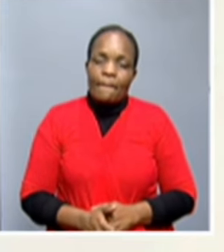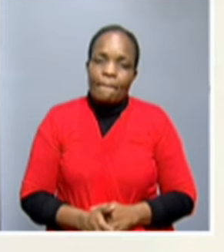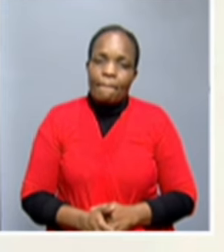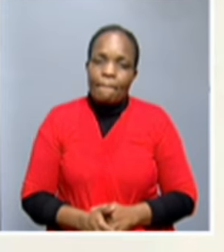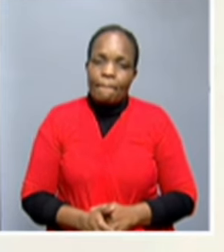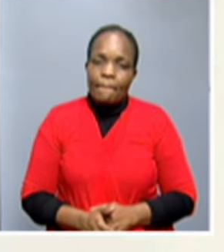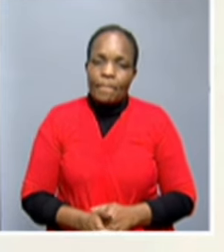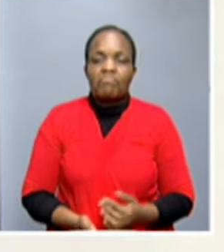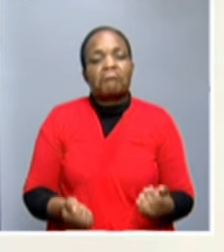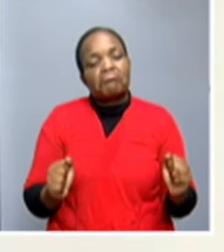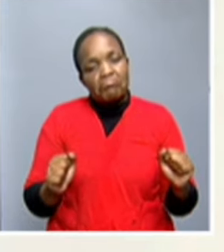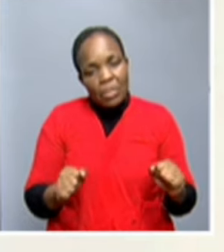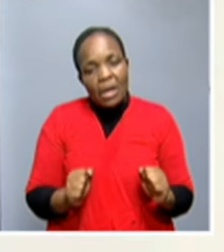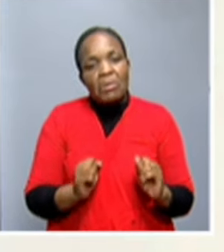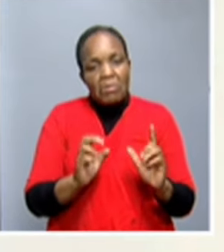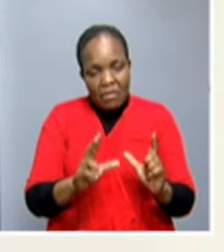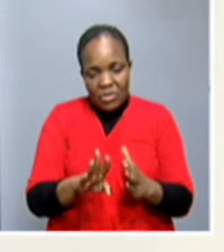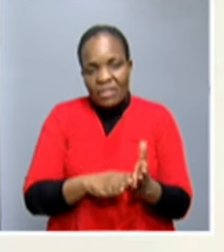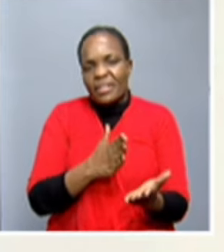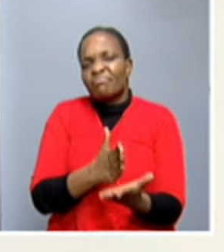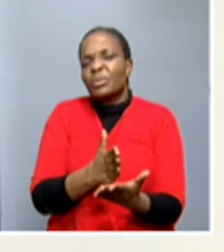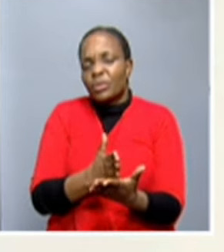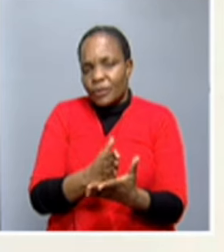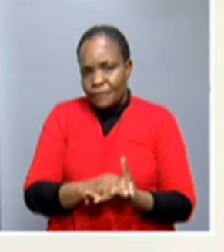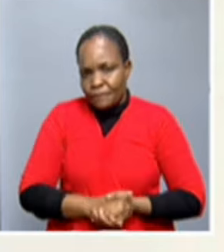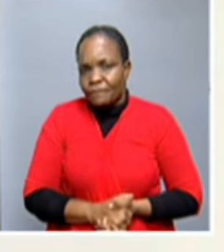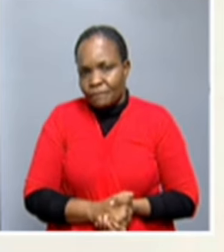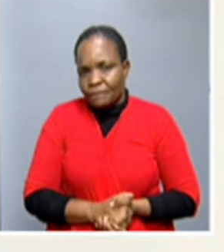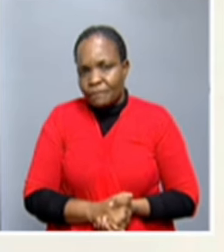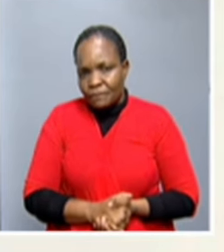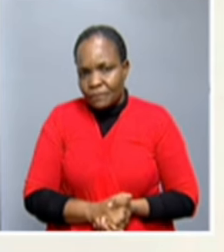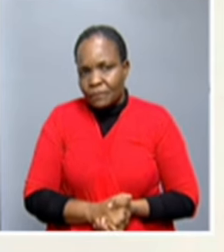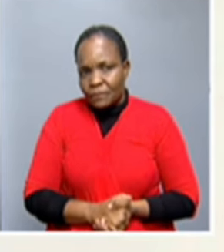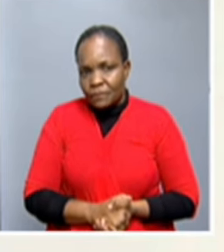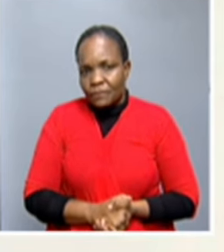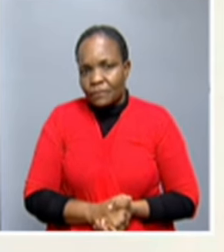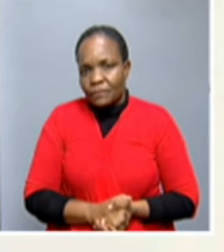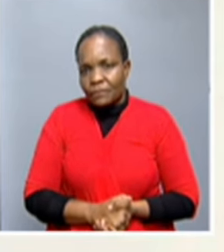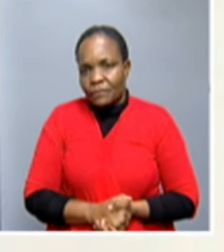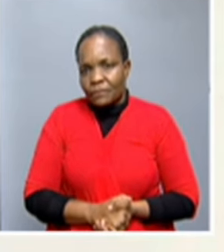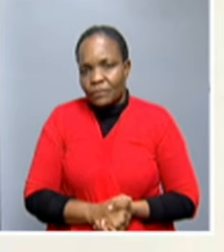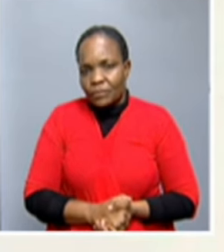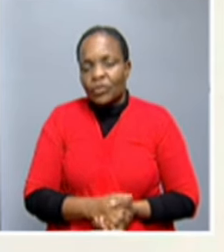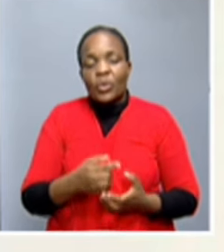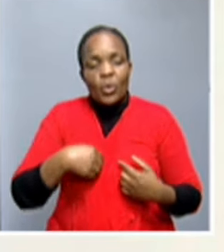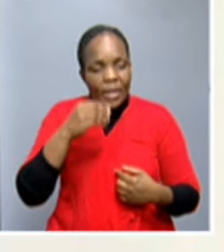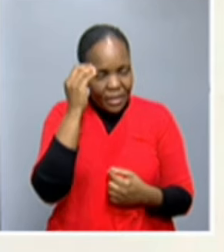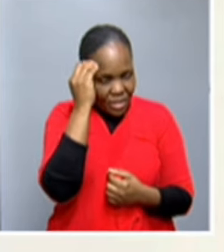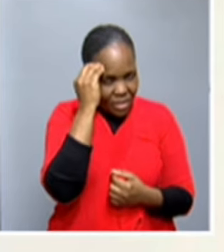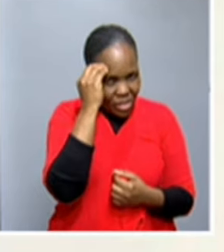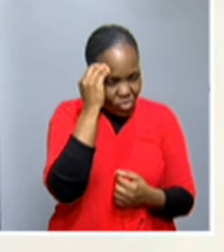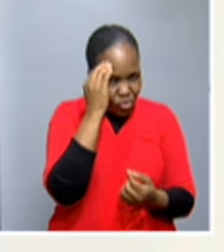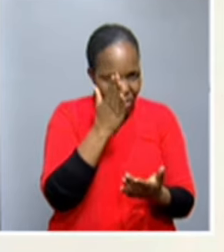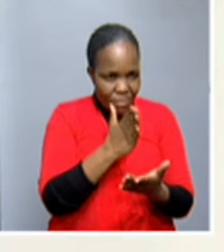yes, people tend to register as you aware that now we